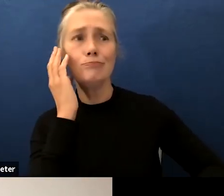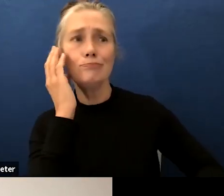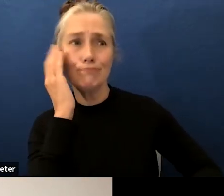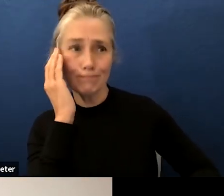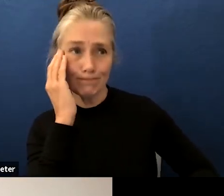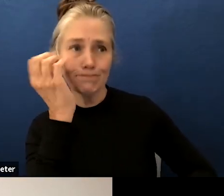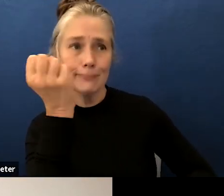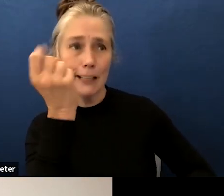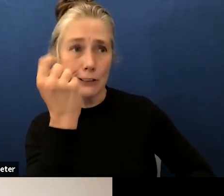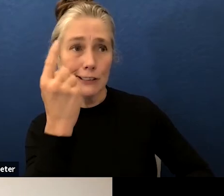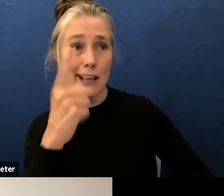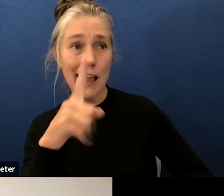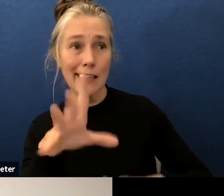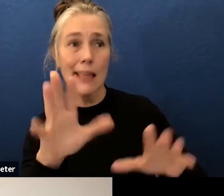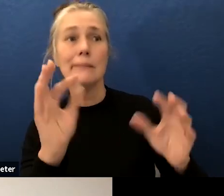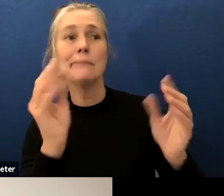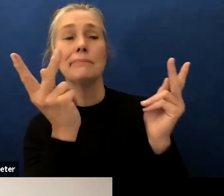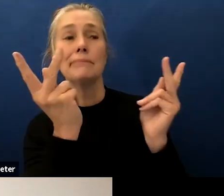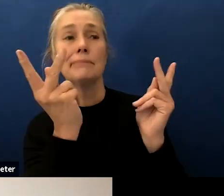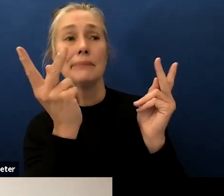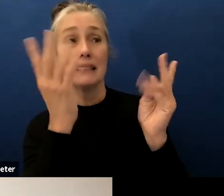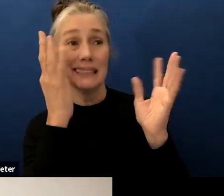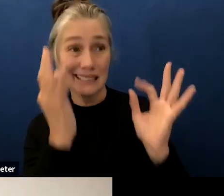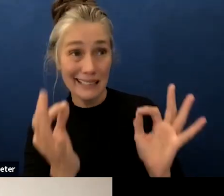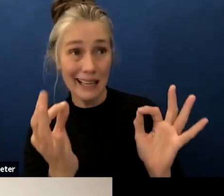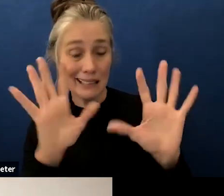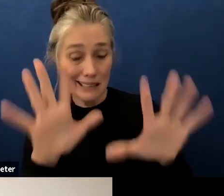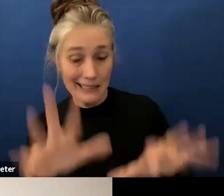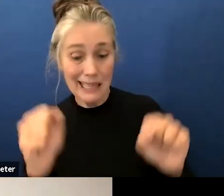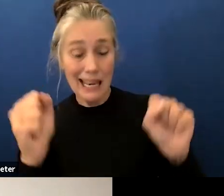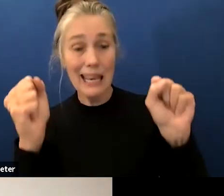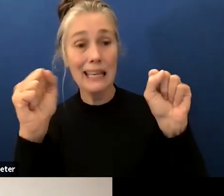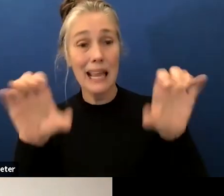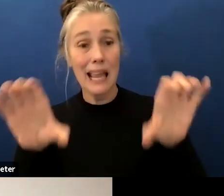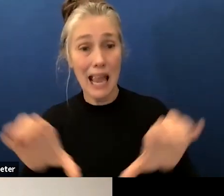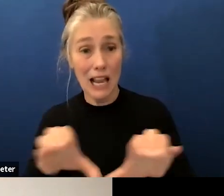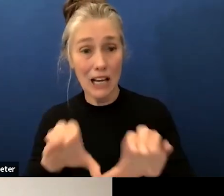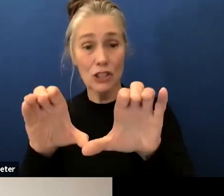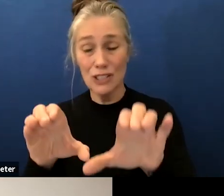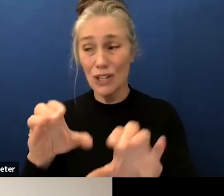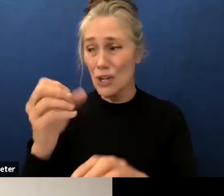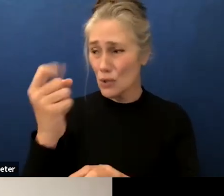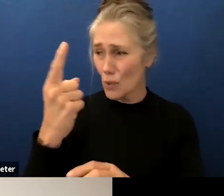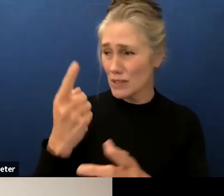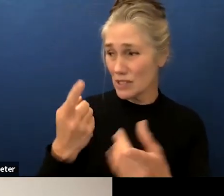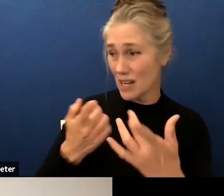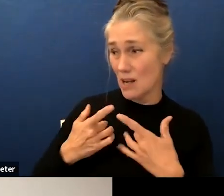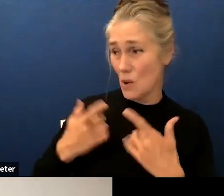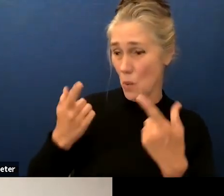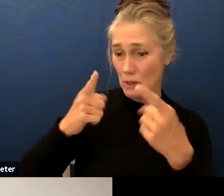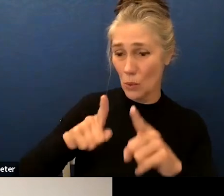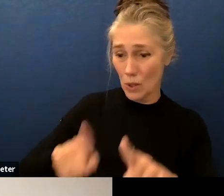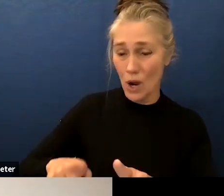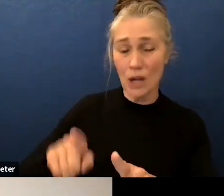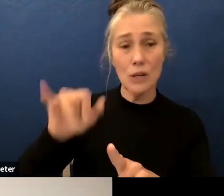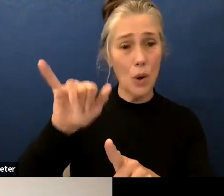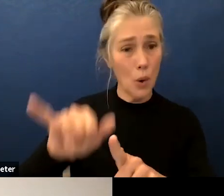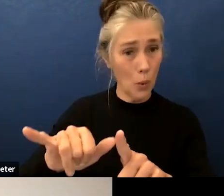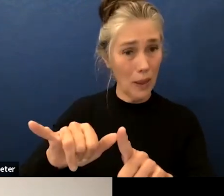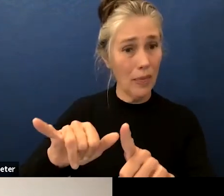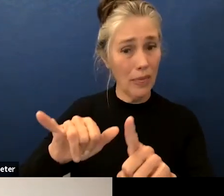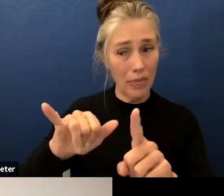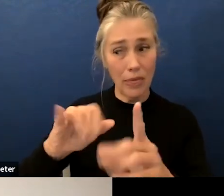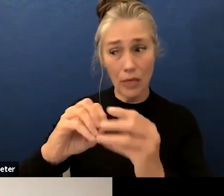action to address the root causes of what's going on with the students we are in an endemic now right